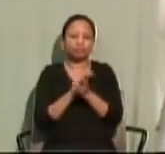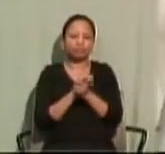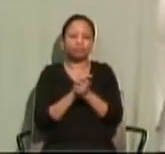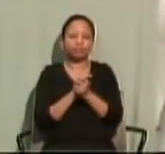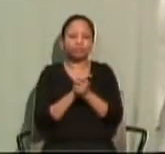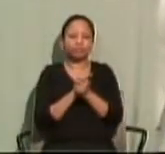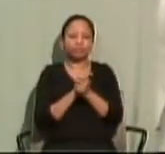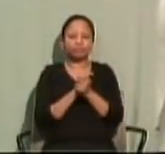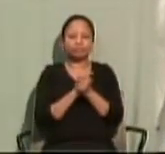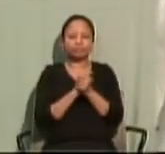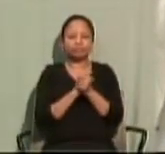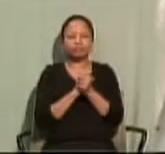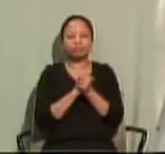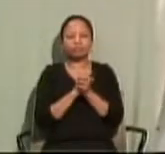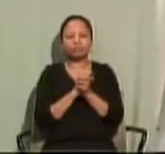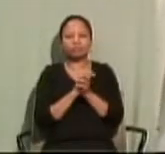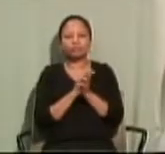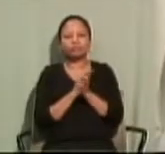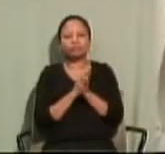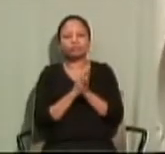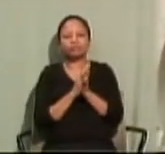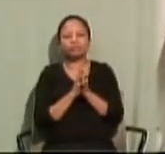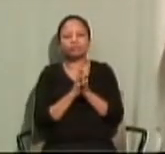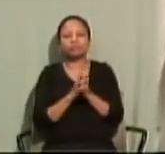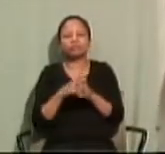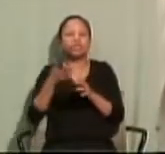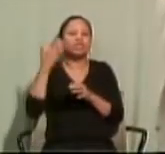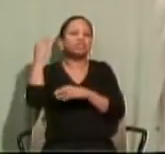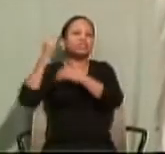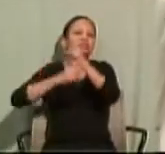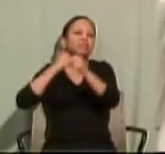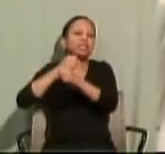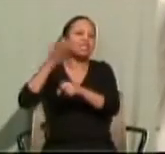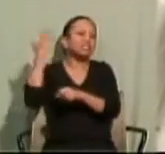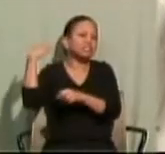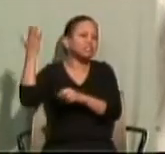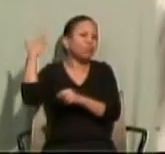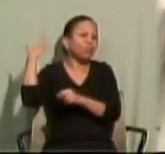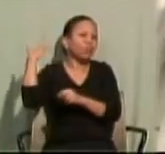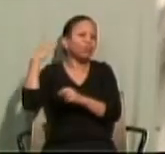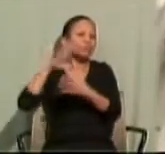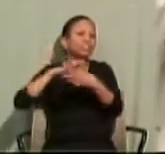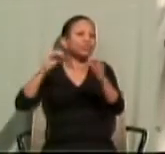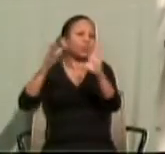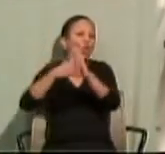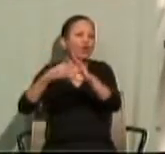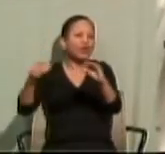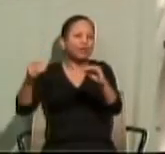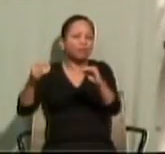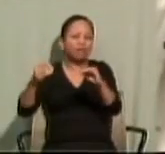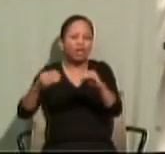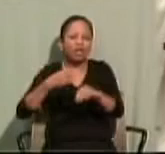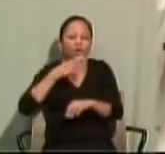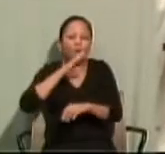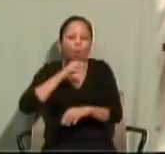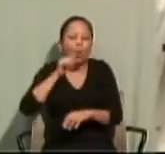A number of years ago, I visited an old lady on her 100th birthday